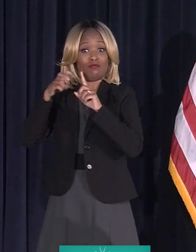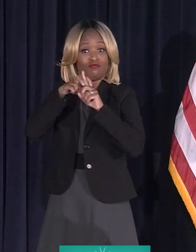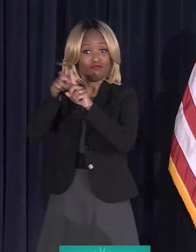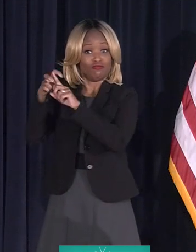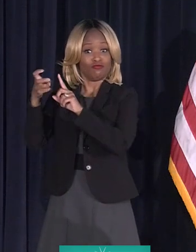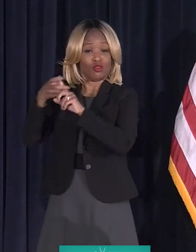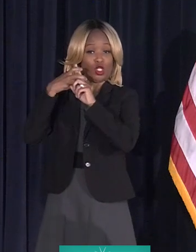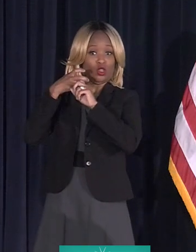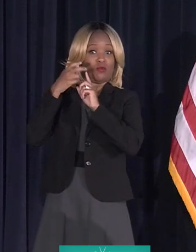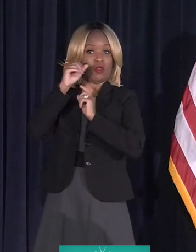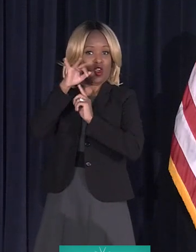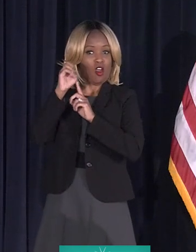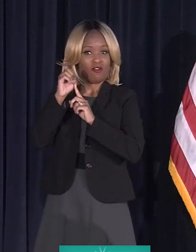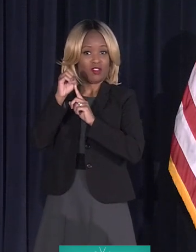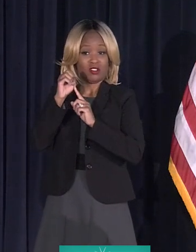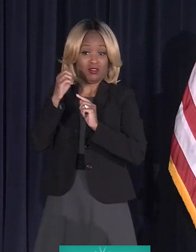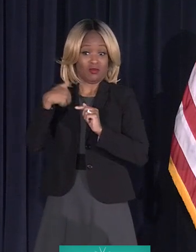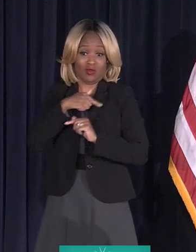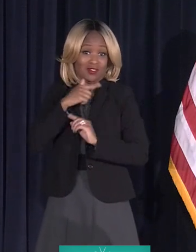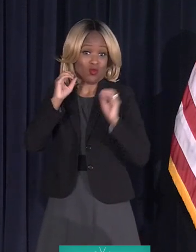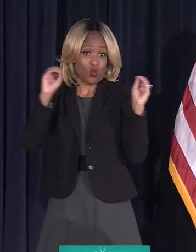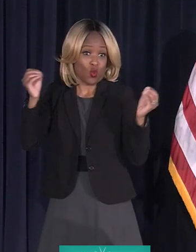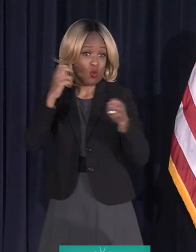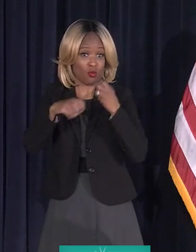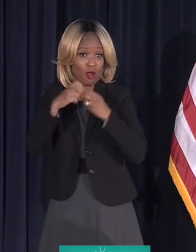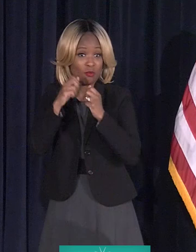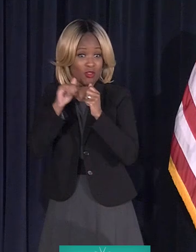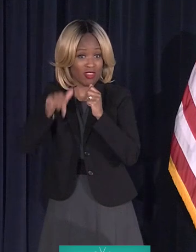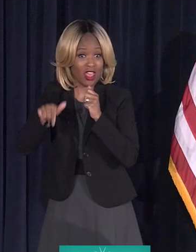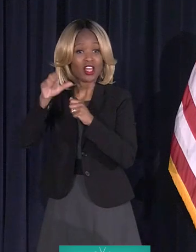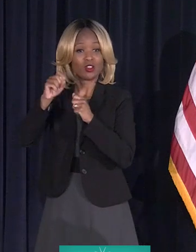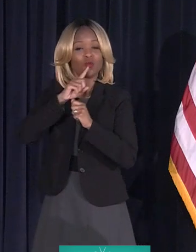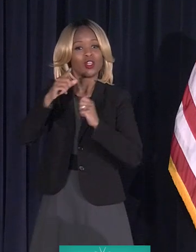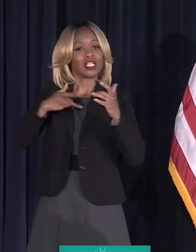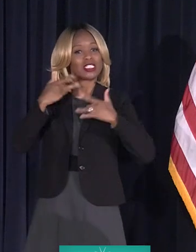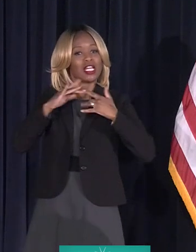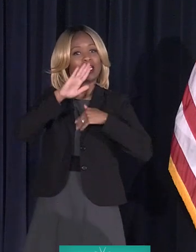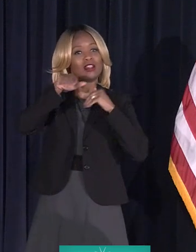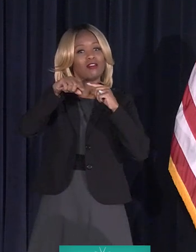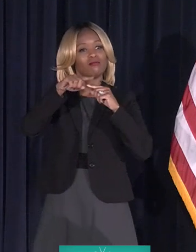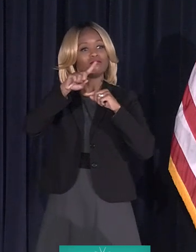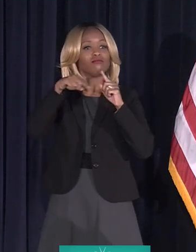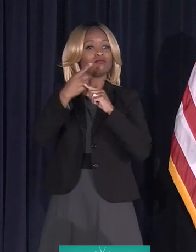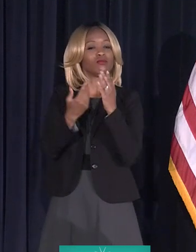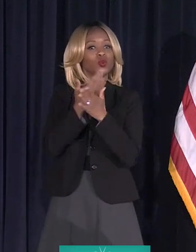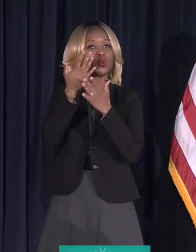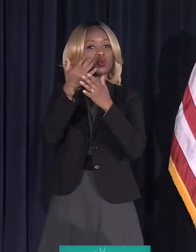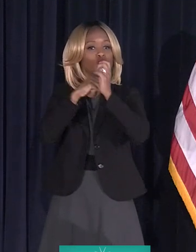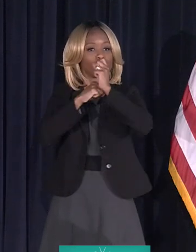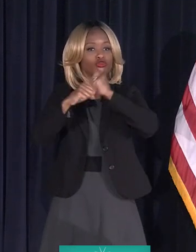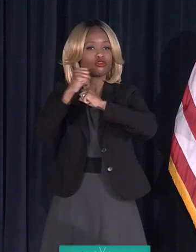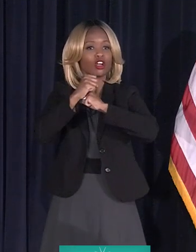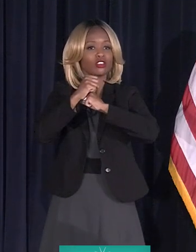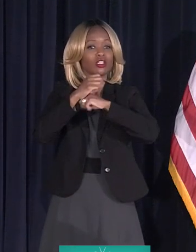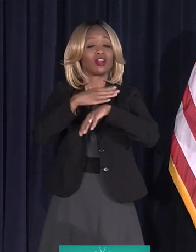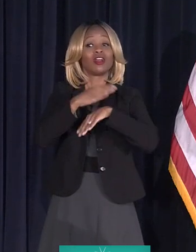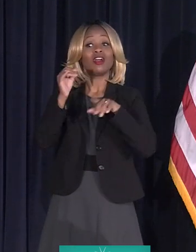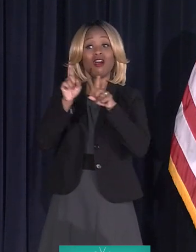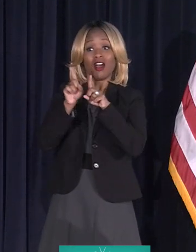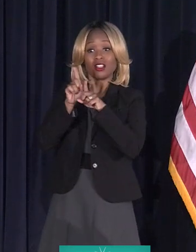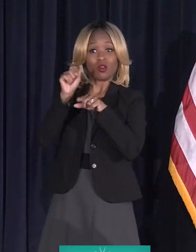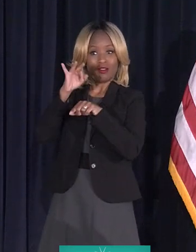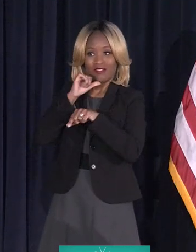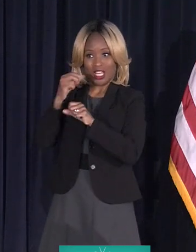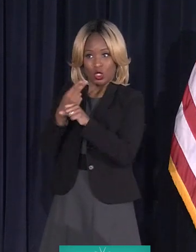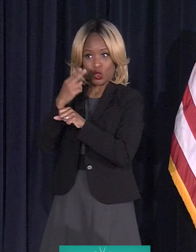problems on this side. So we're excited about the new structure. The other thing is, when you're not using federal money,